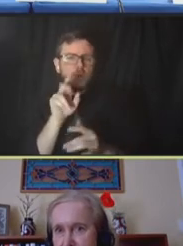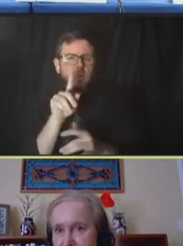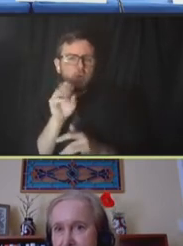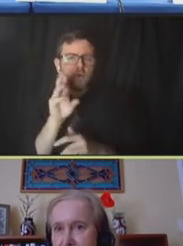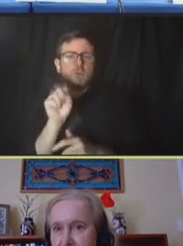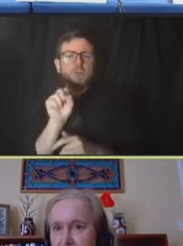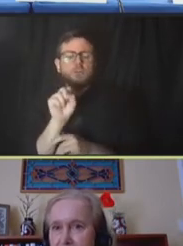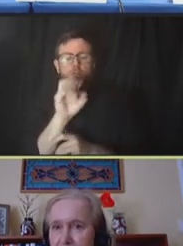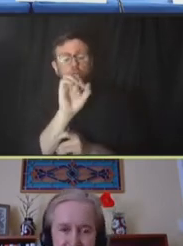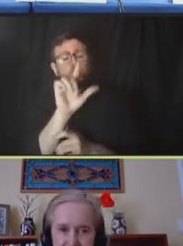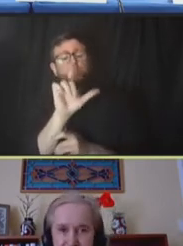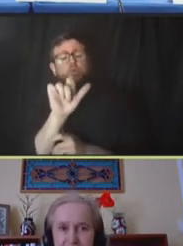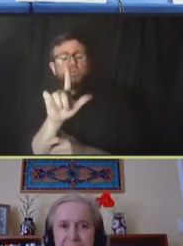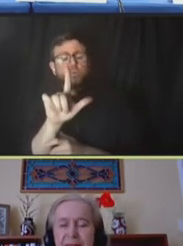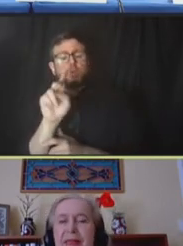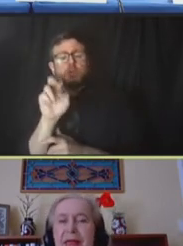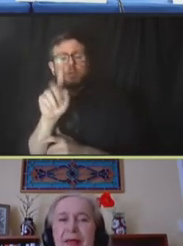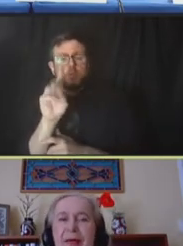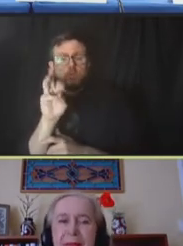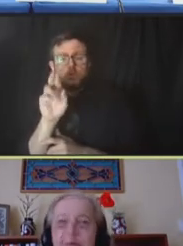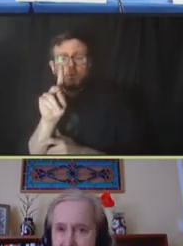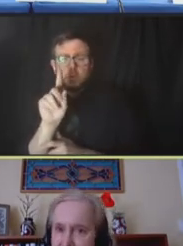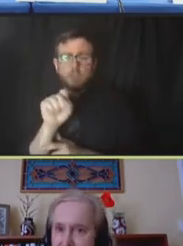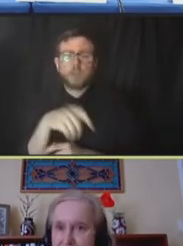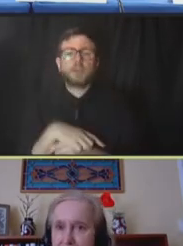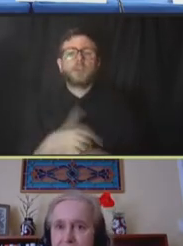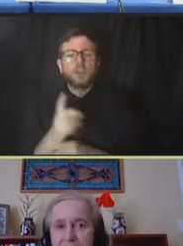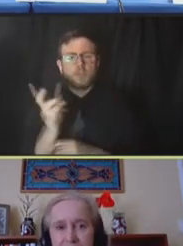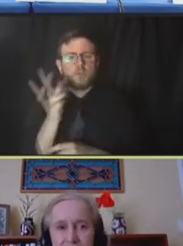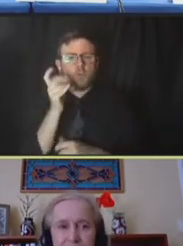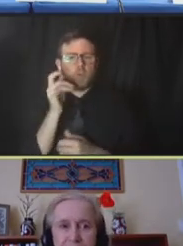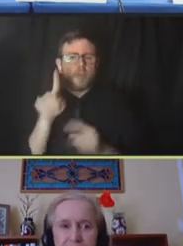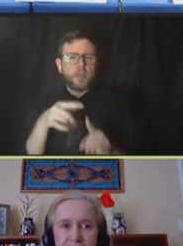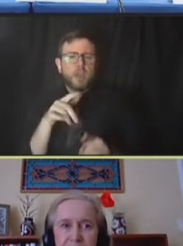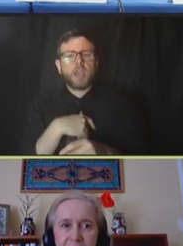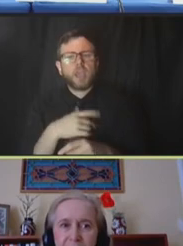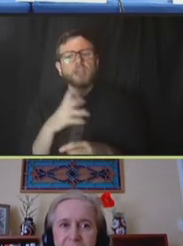is the major topic of what I'll be discussing today. Next slide, please.